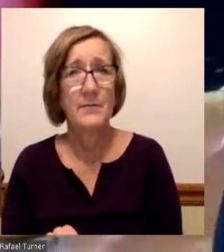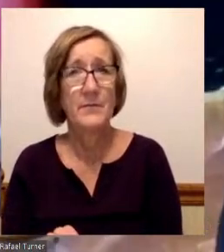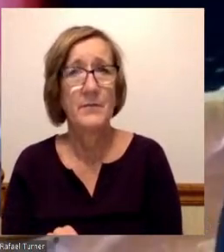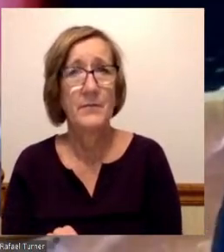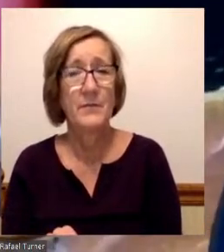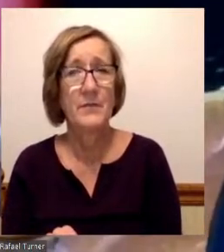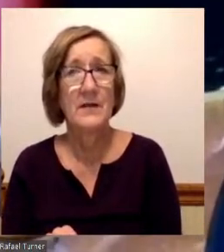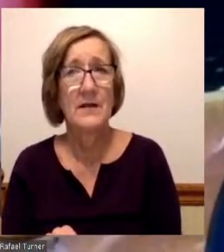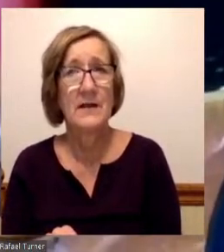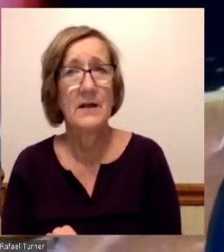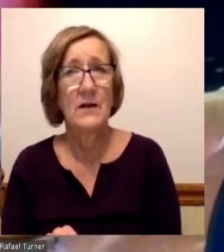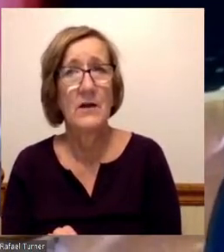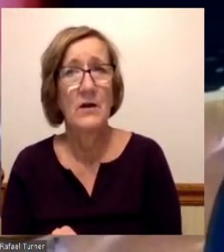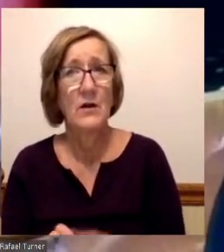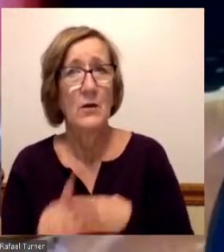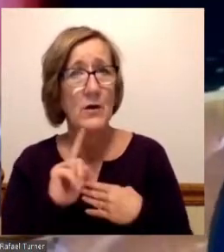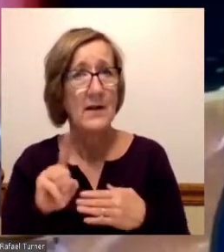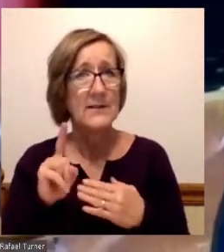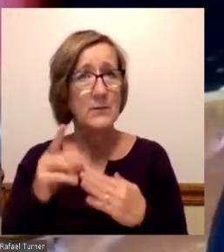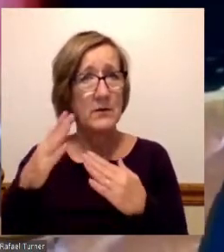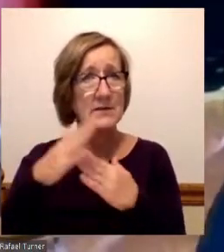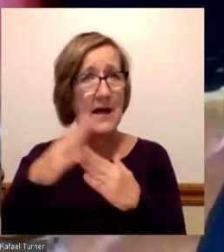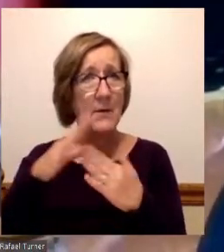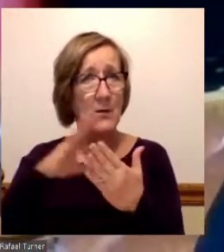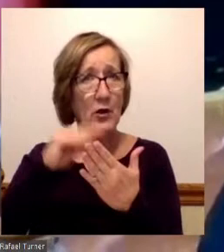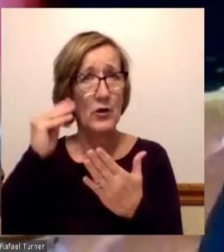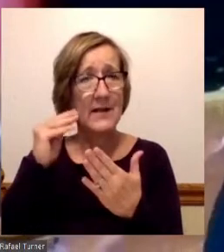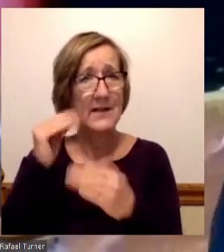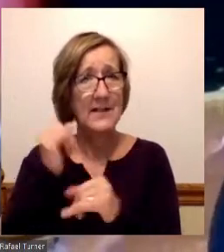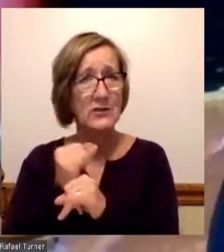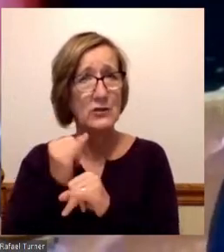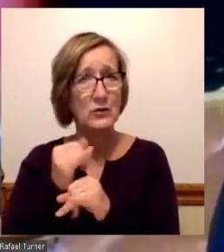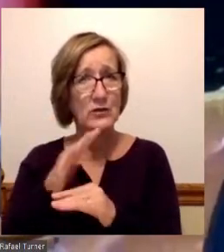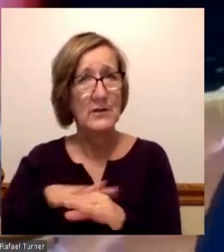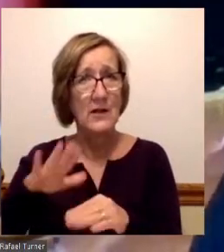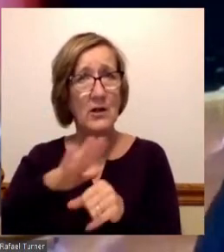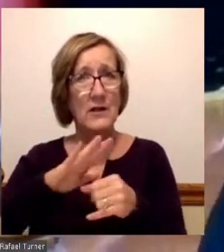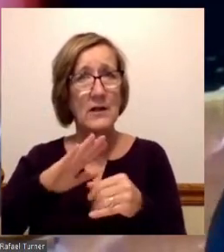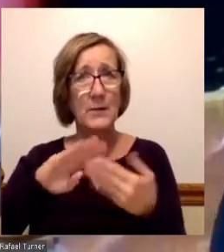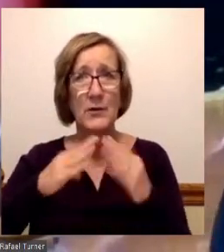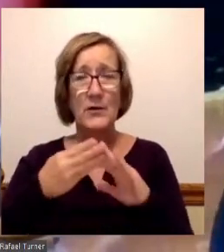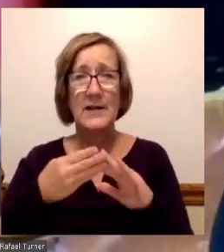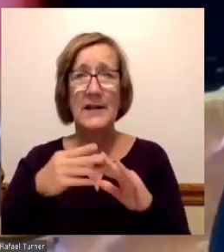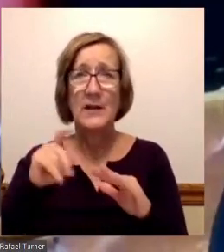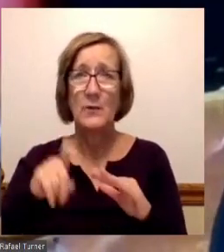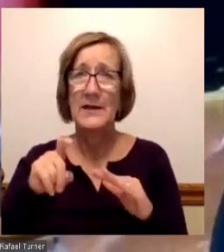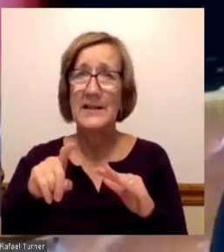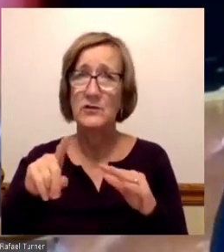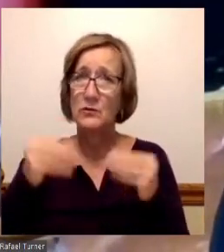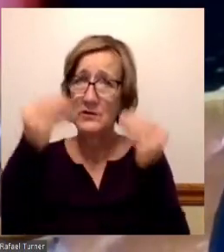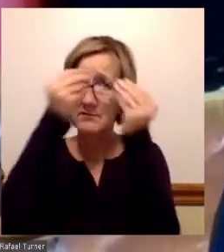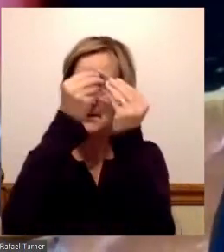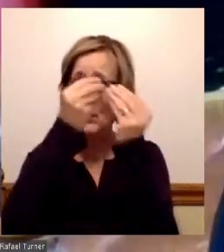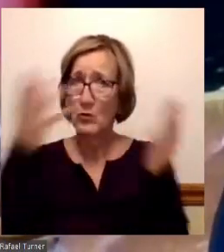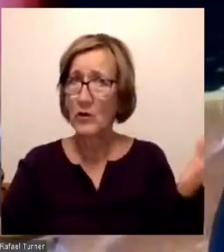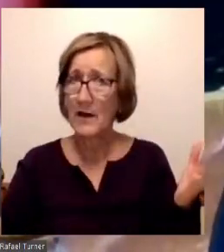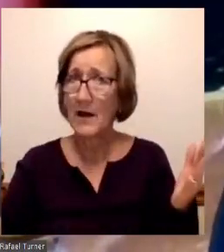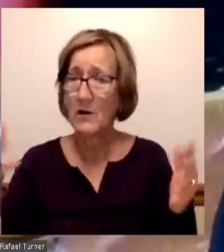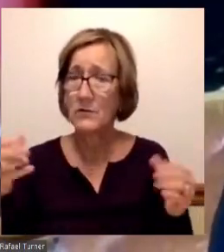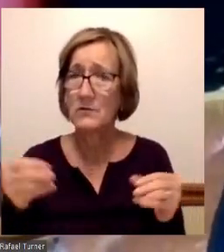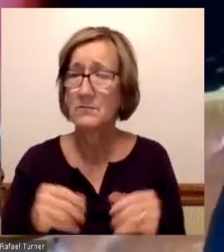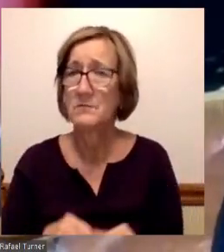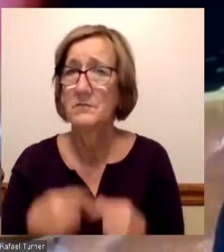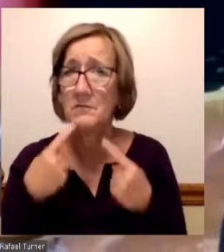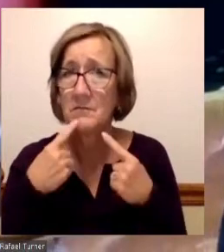is learning institutions in our community, right? So we just need to double down to get the word out. We know that,